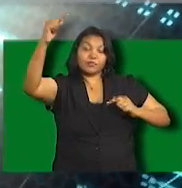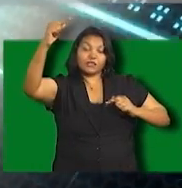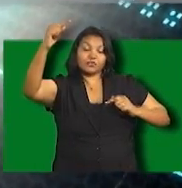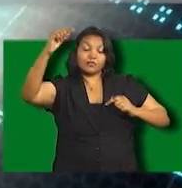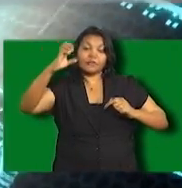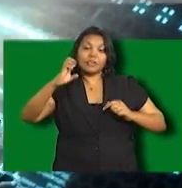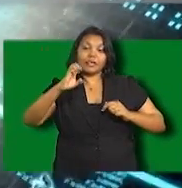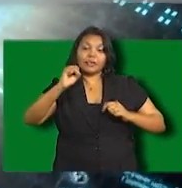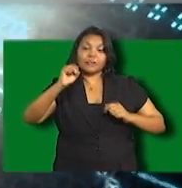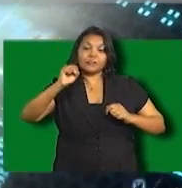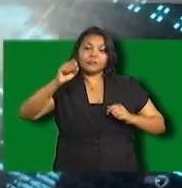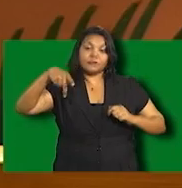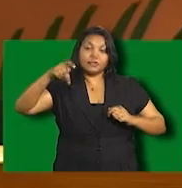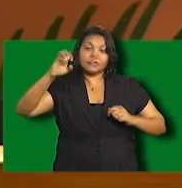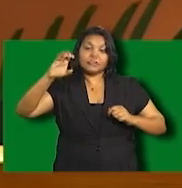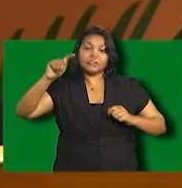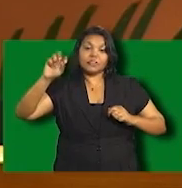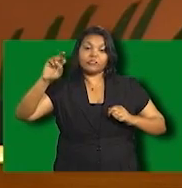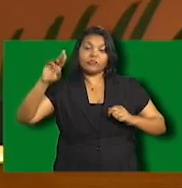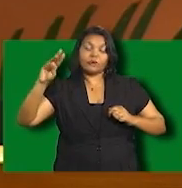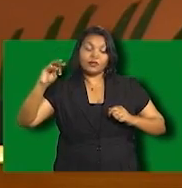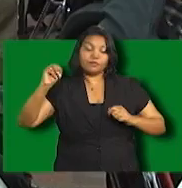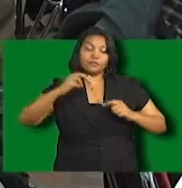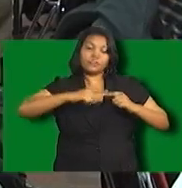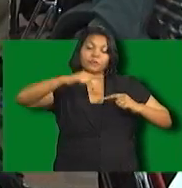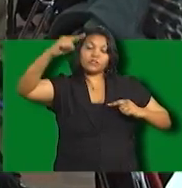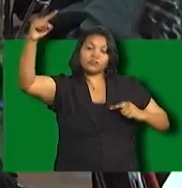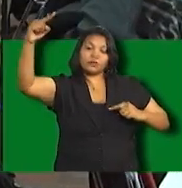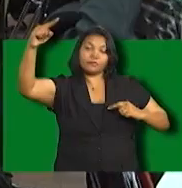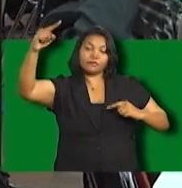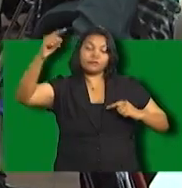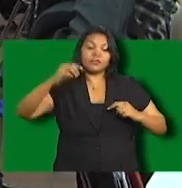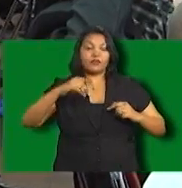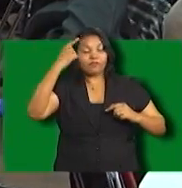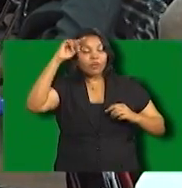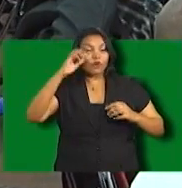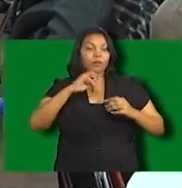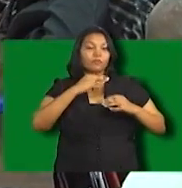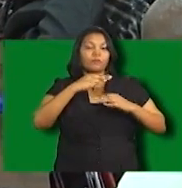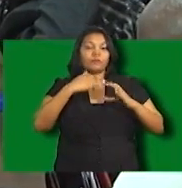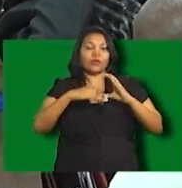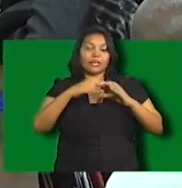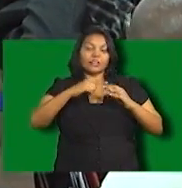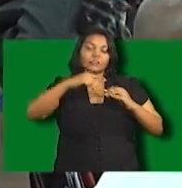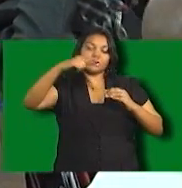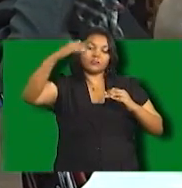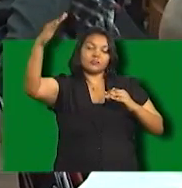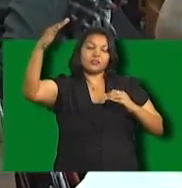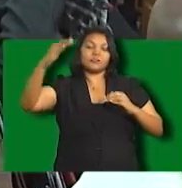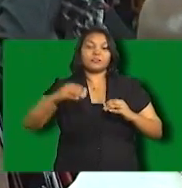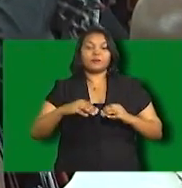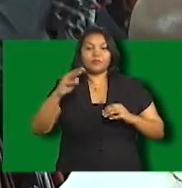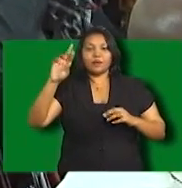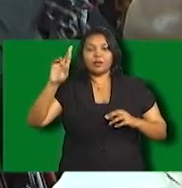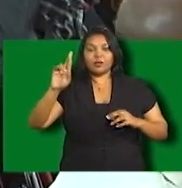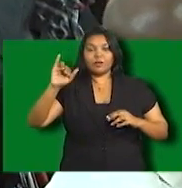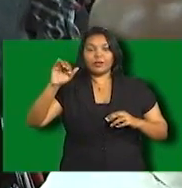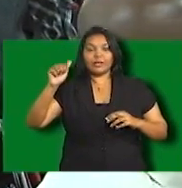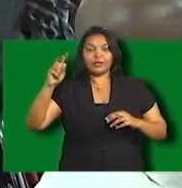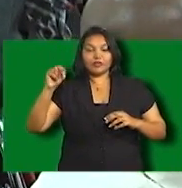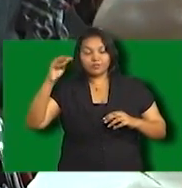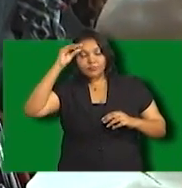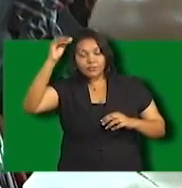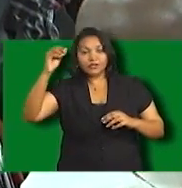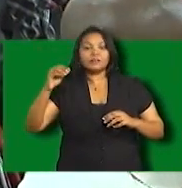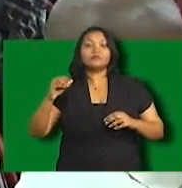the digital dividend. Mr. Ryan James, broadcast engineer at the Telecommunications Authority of Trinidad and Tobago explains